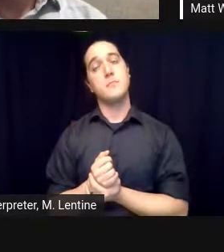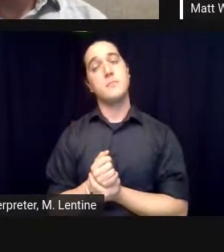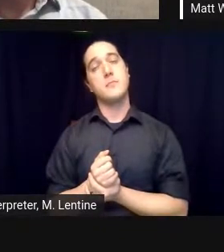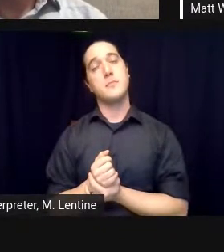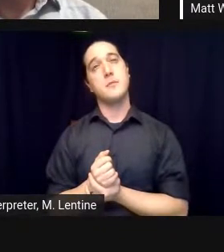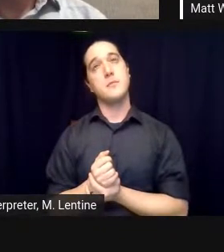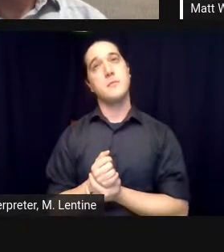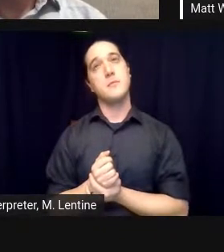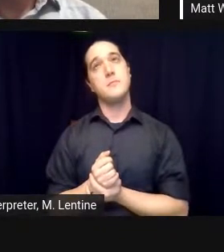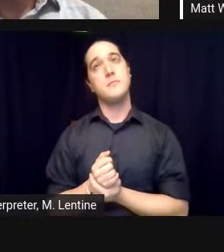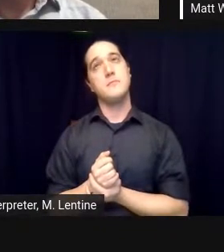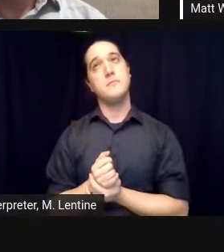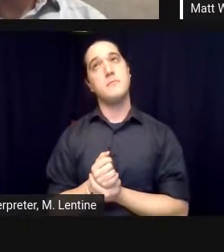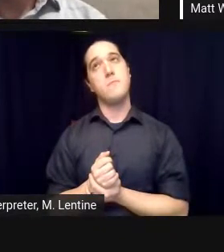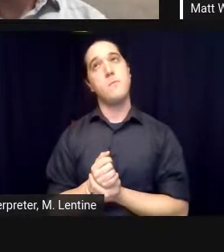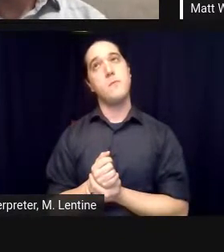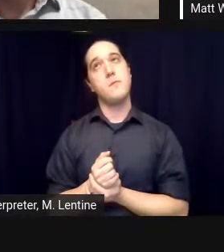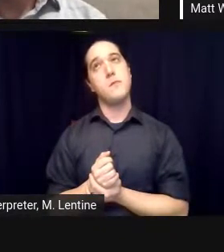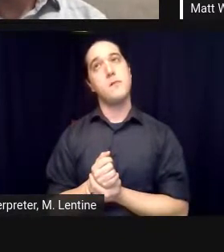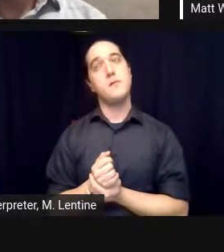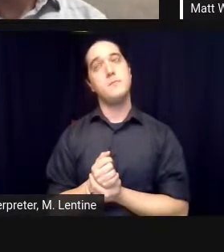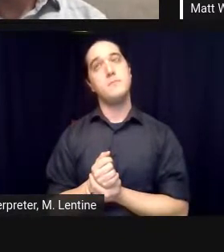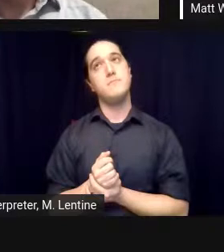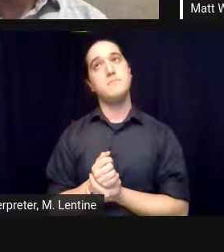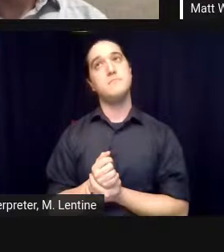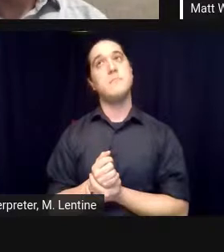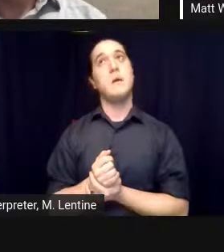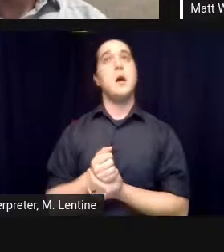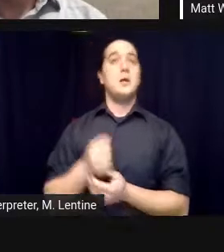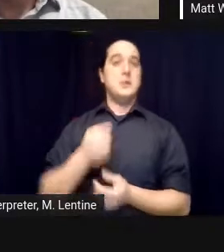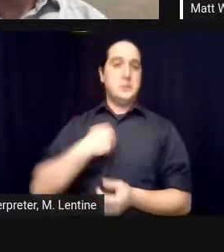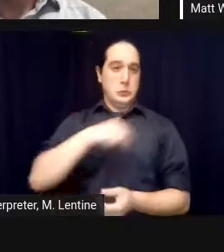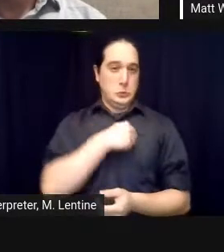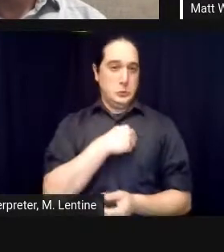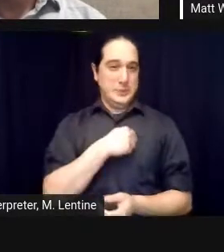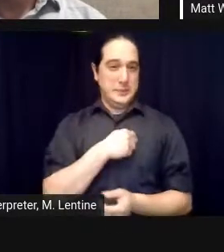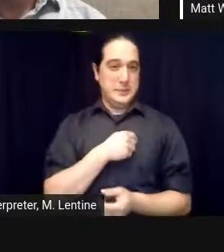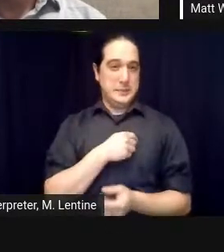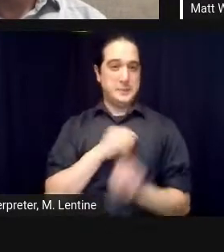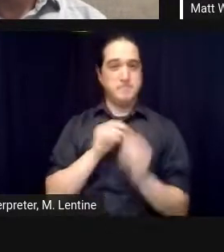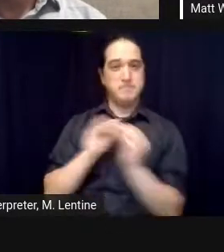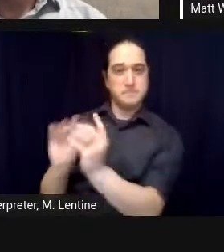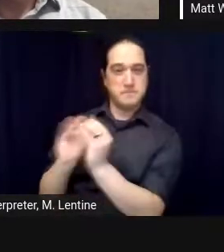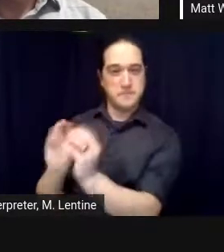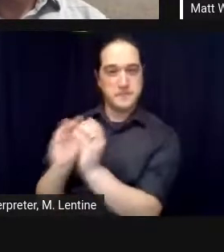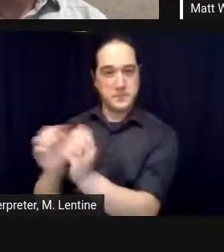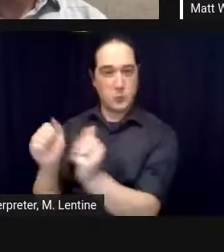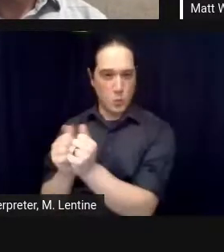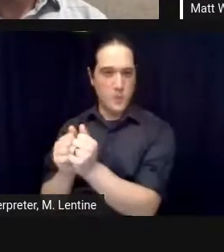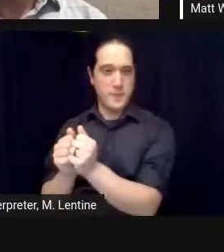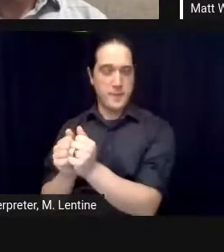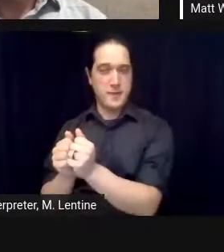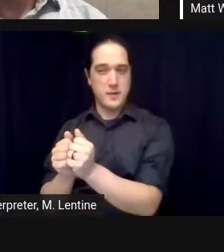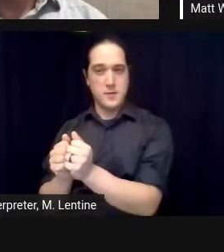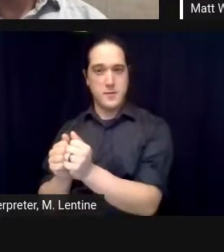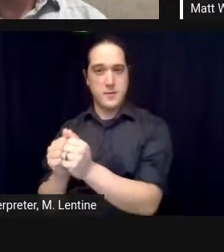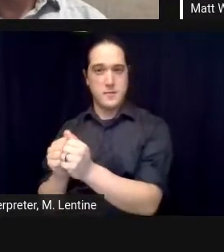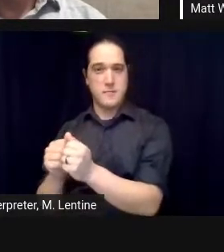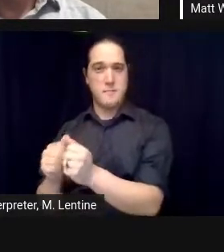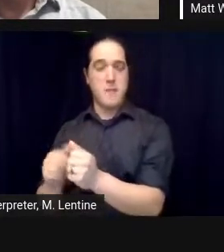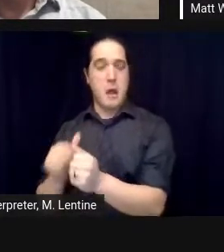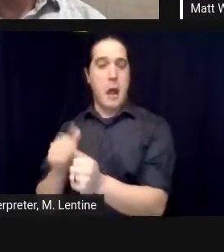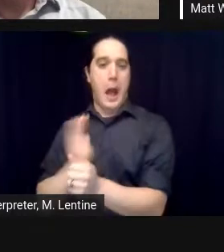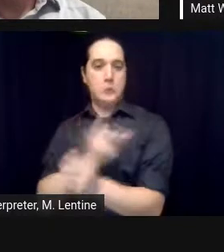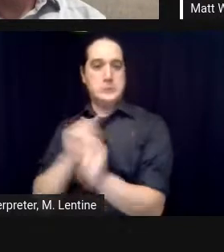who wanted to make a big box you know simple biosphere that'd be easy for the engineers to construct and he said no